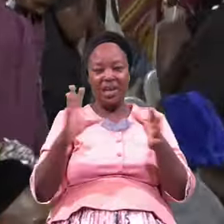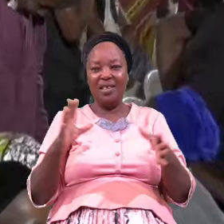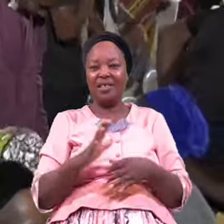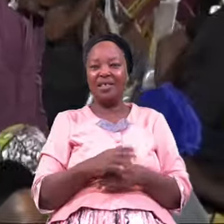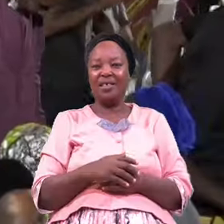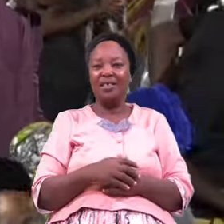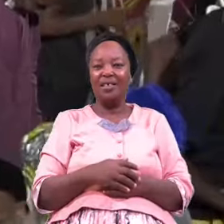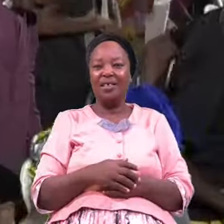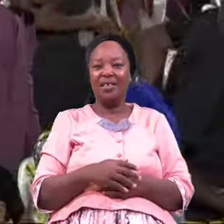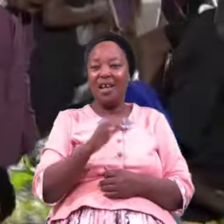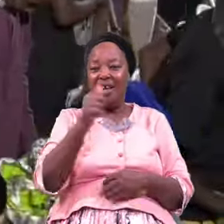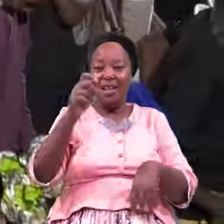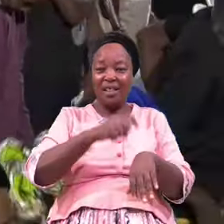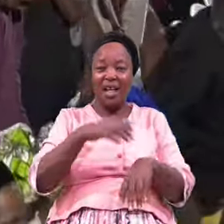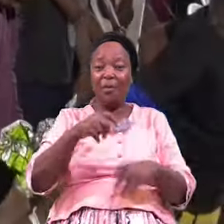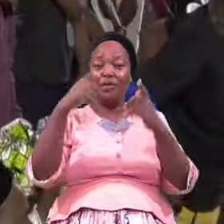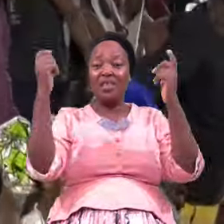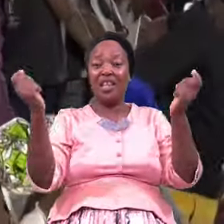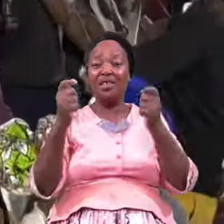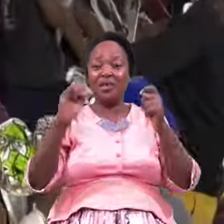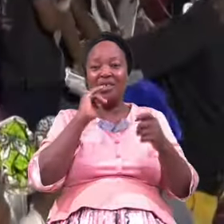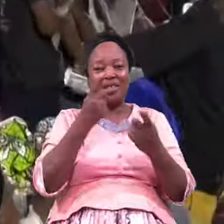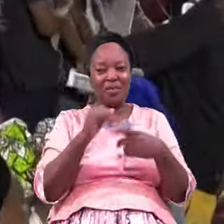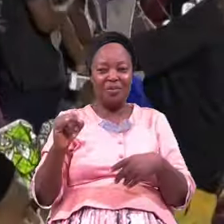A Time Of Celebration Is Coming